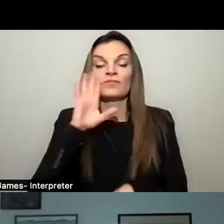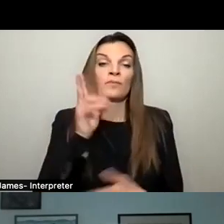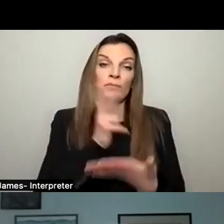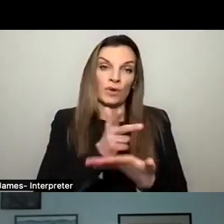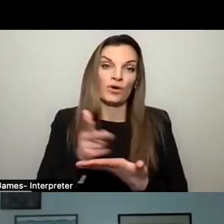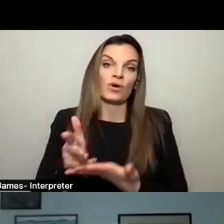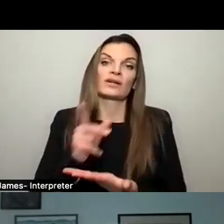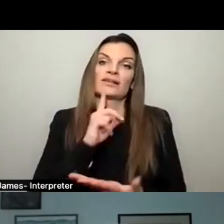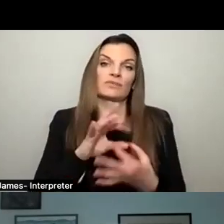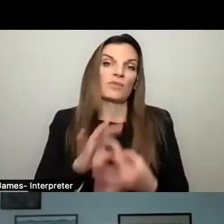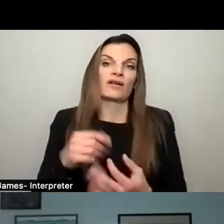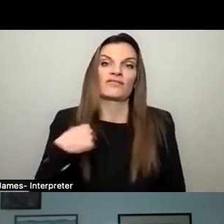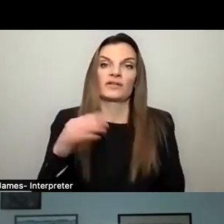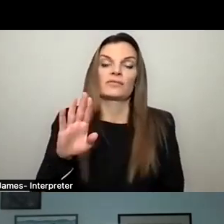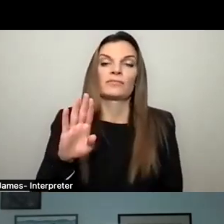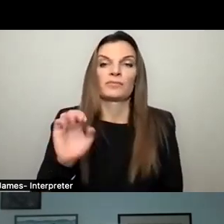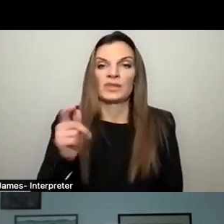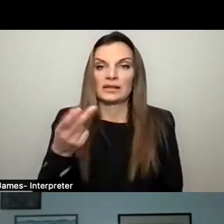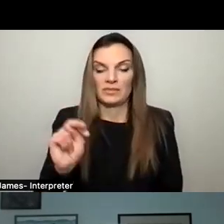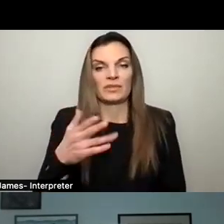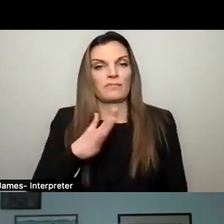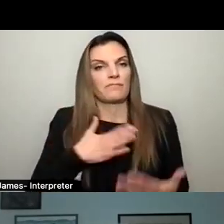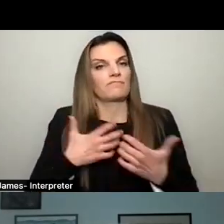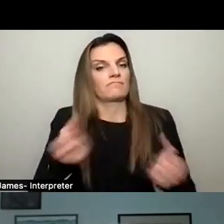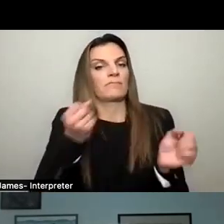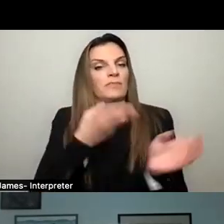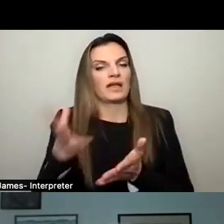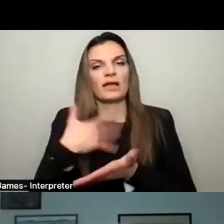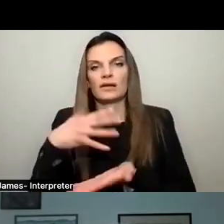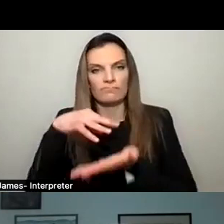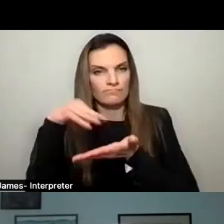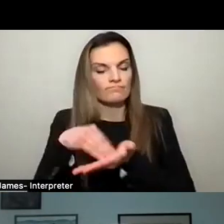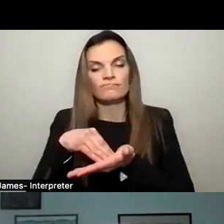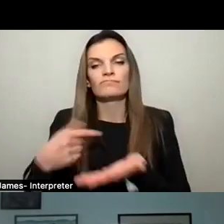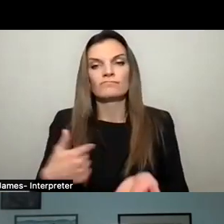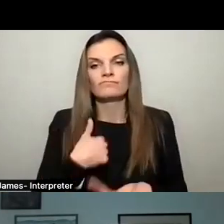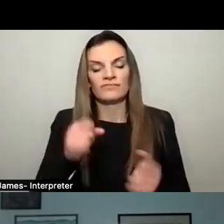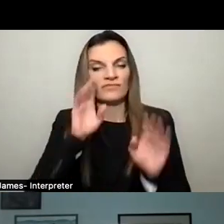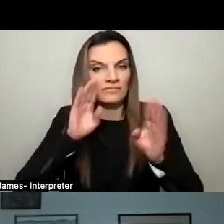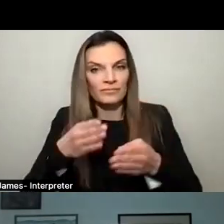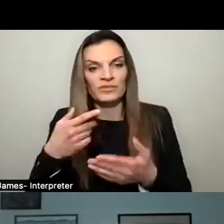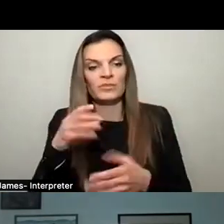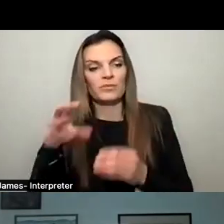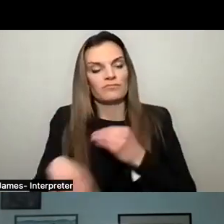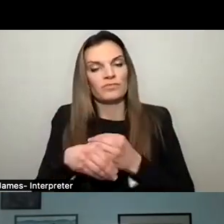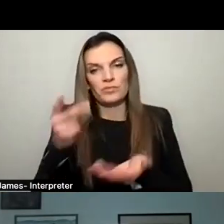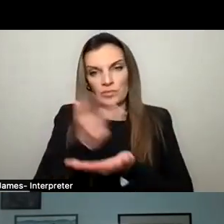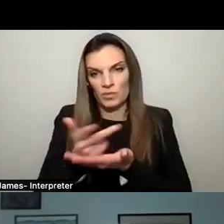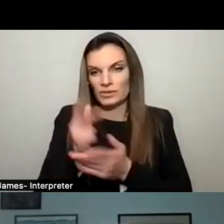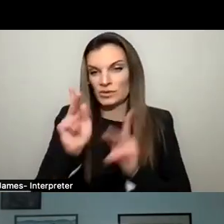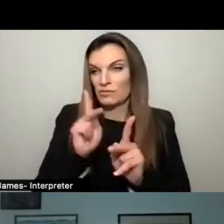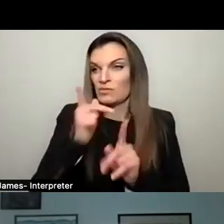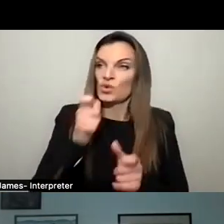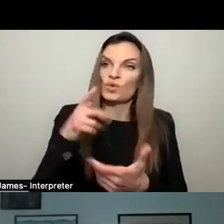of our Beekman Avenue and my revitalization plan. We have to be focusing on bringing additional parking so when people from outside of our